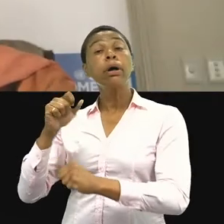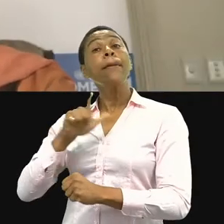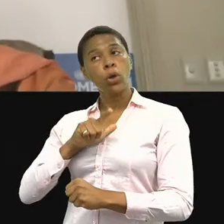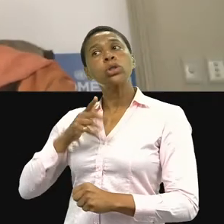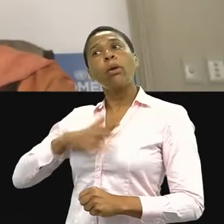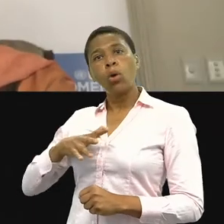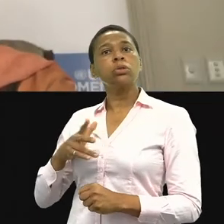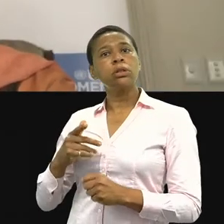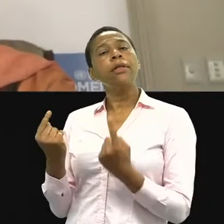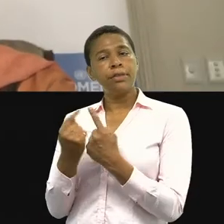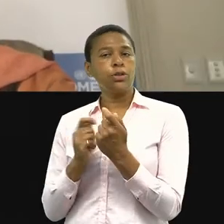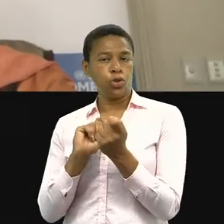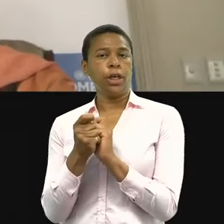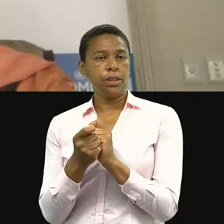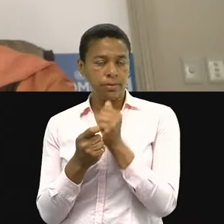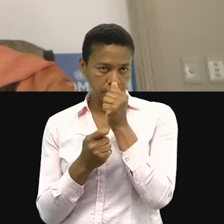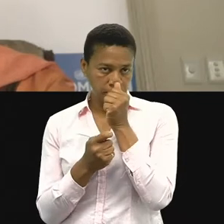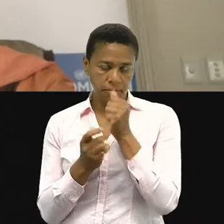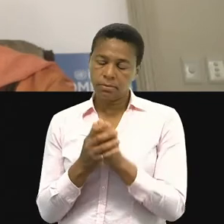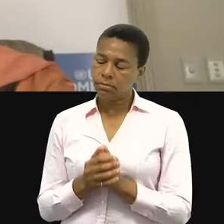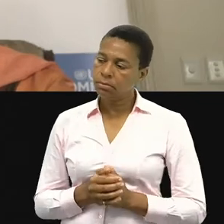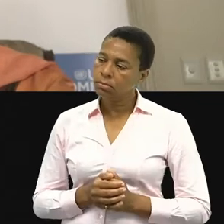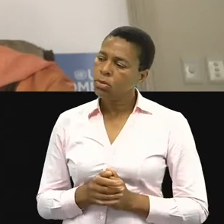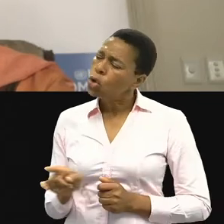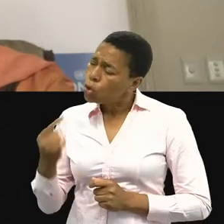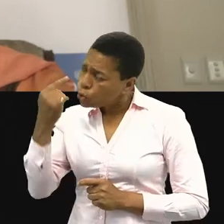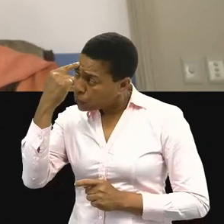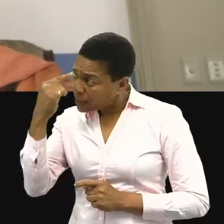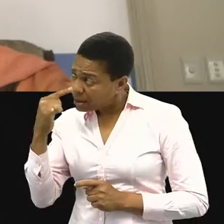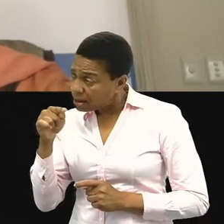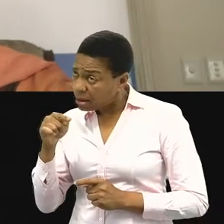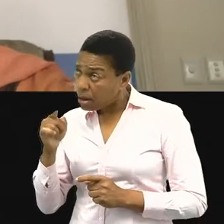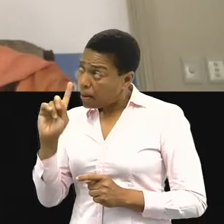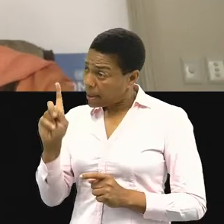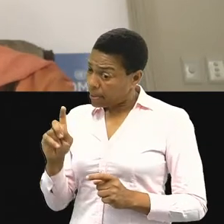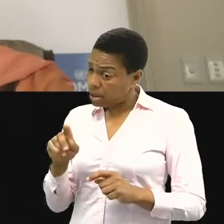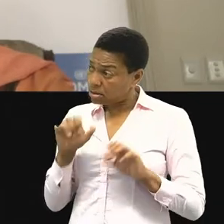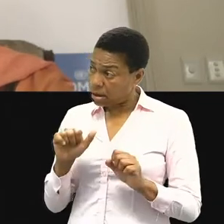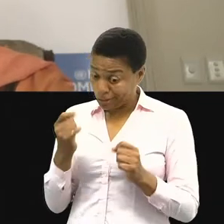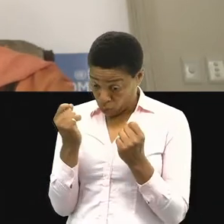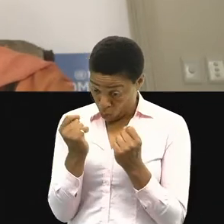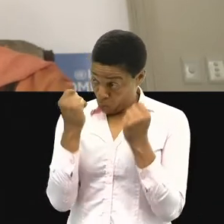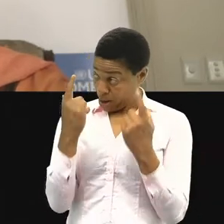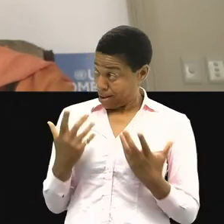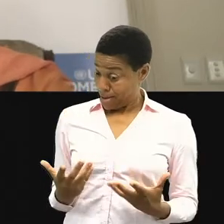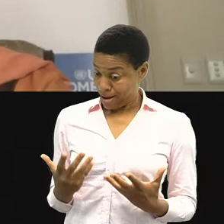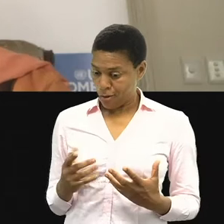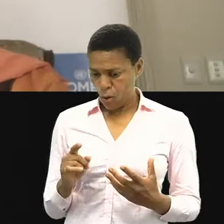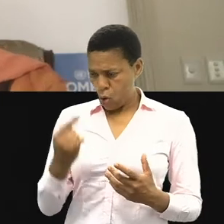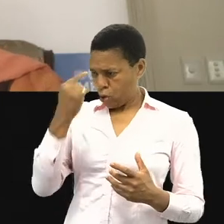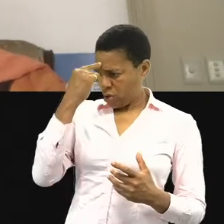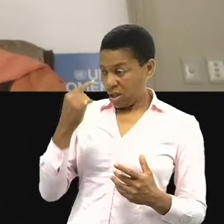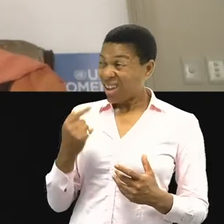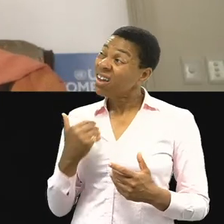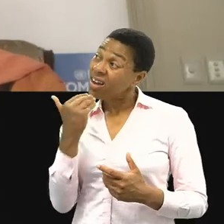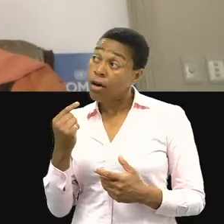this radical impatience is awakening people to that fact and are there enough people around the world, white